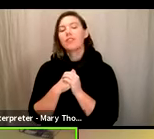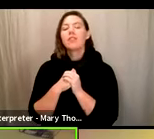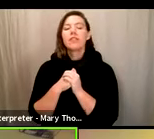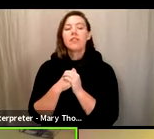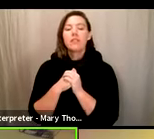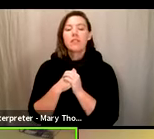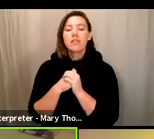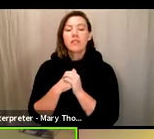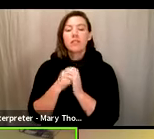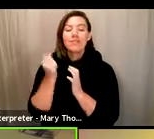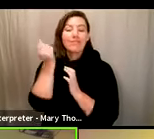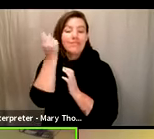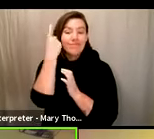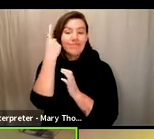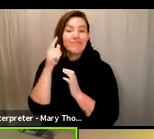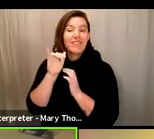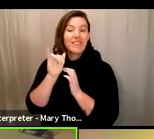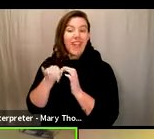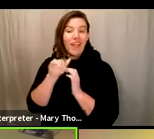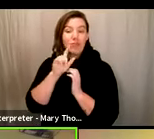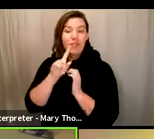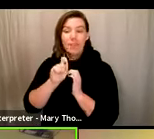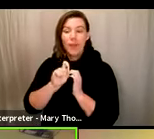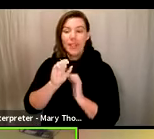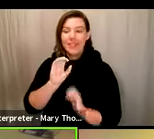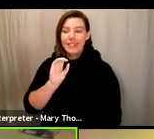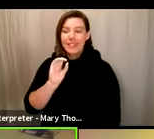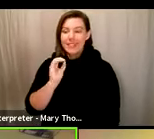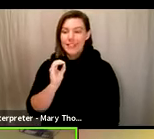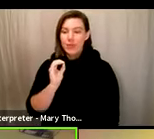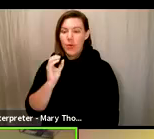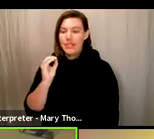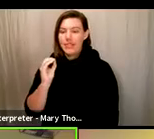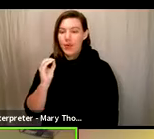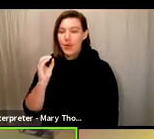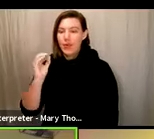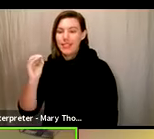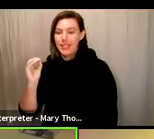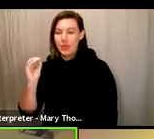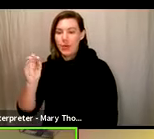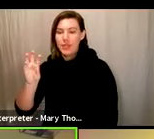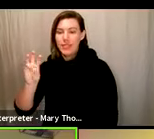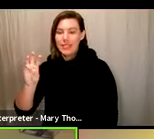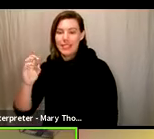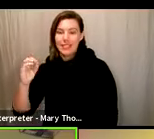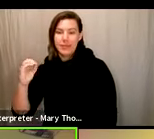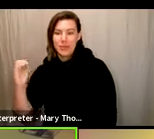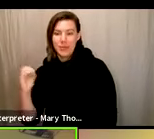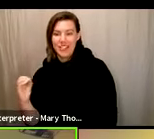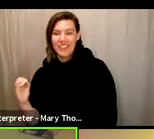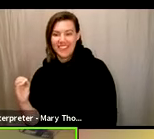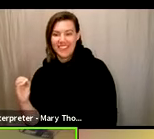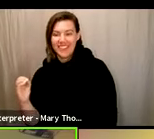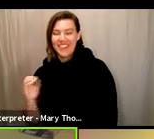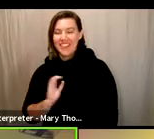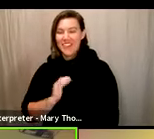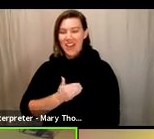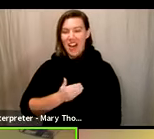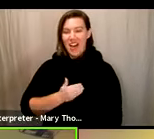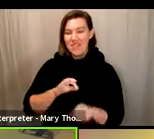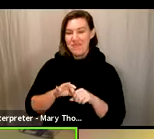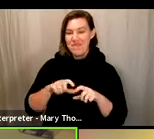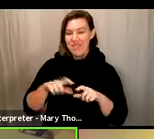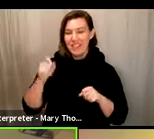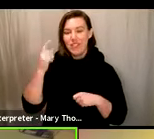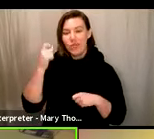only 0.0006% of ballots cast in this election. So while our safeguards